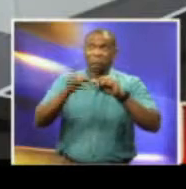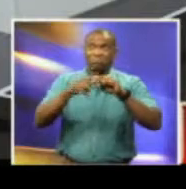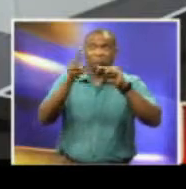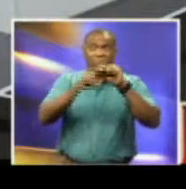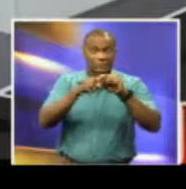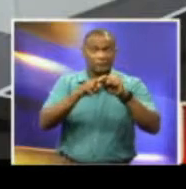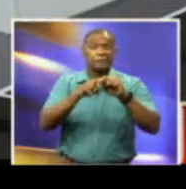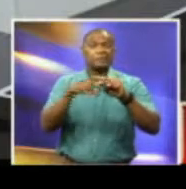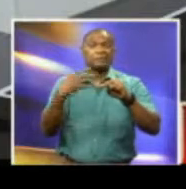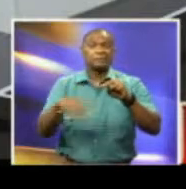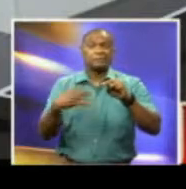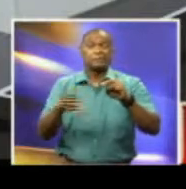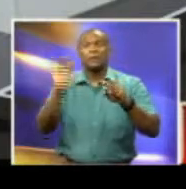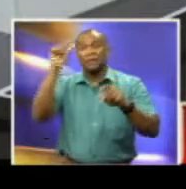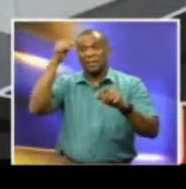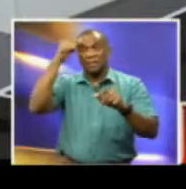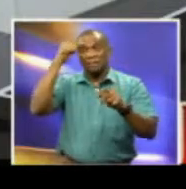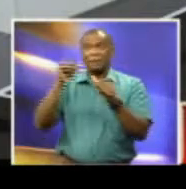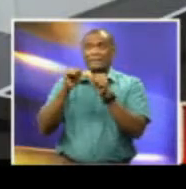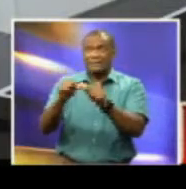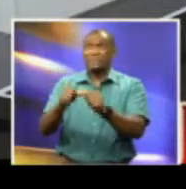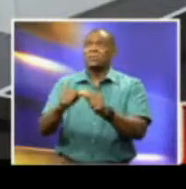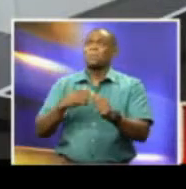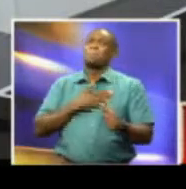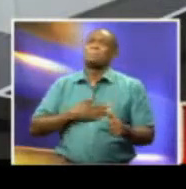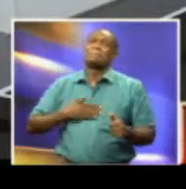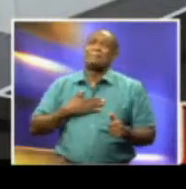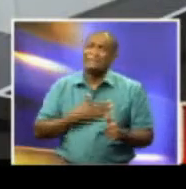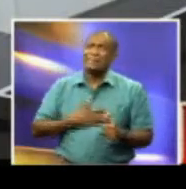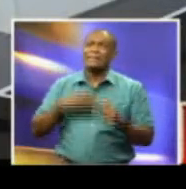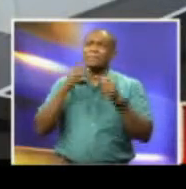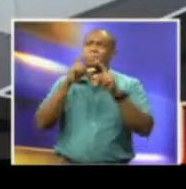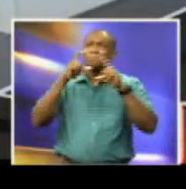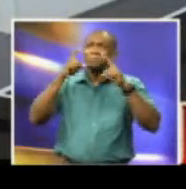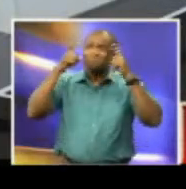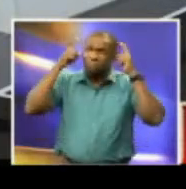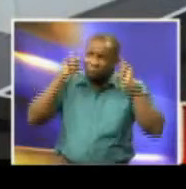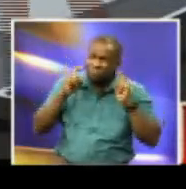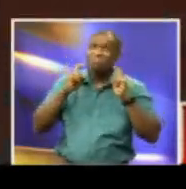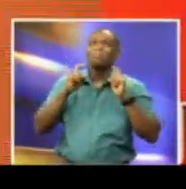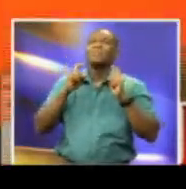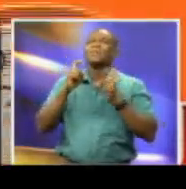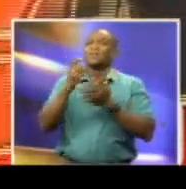urge the wearing of face masks, physical distancing, and regular sanitizing of hands.